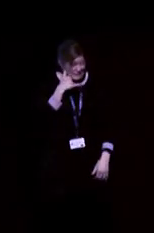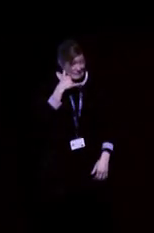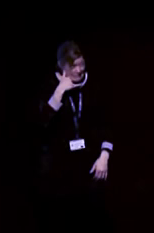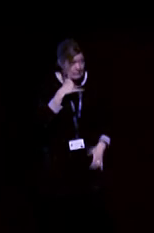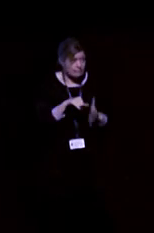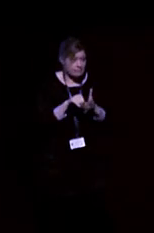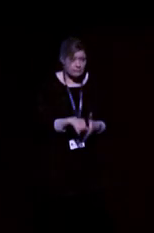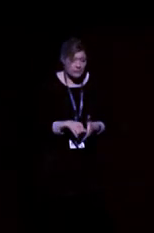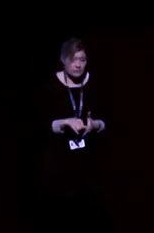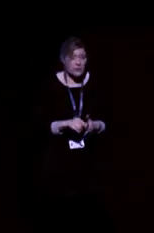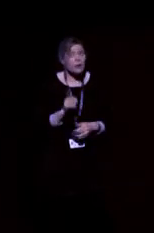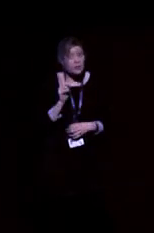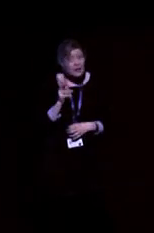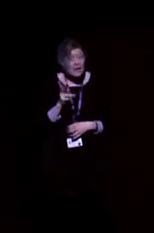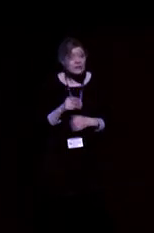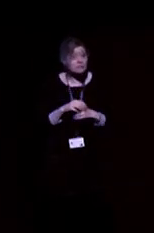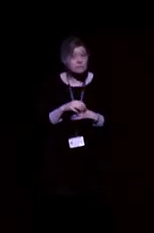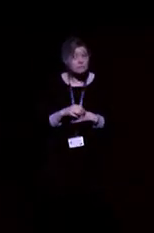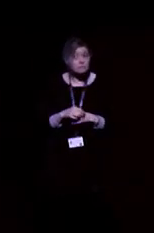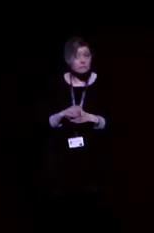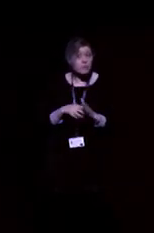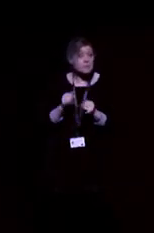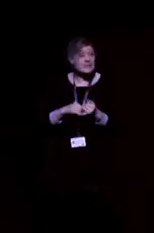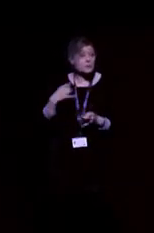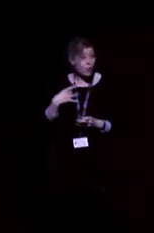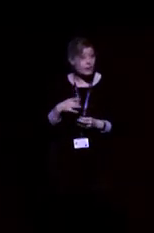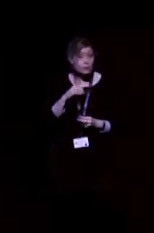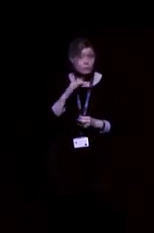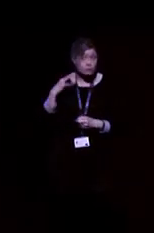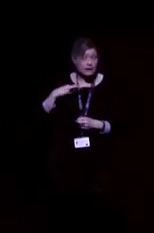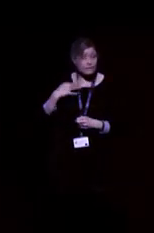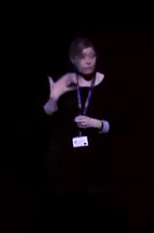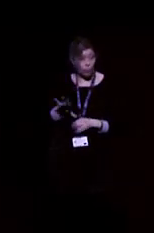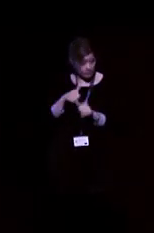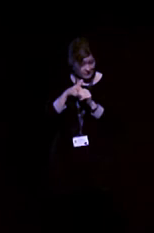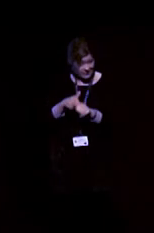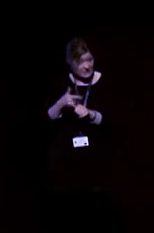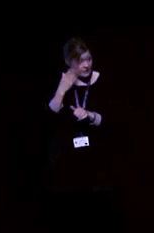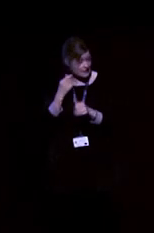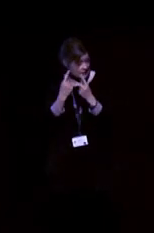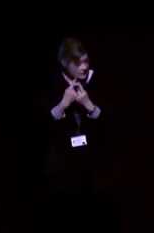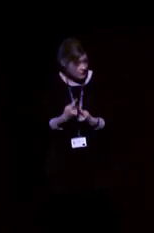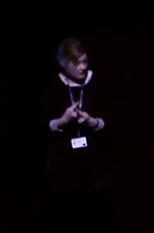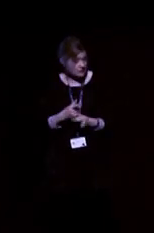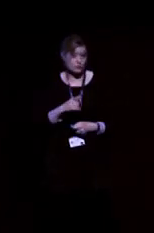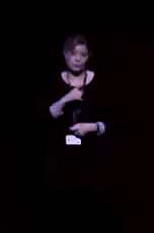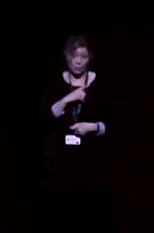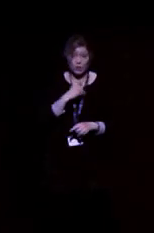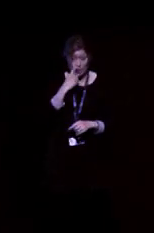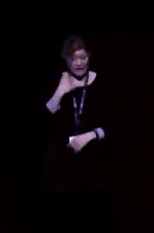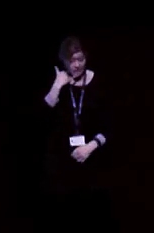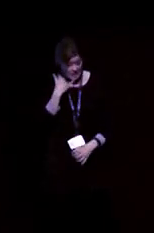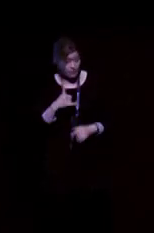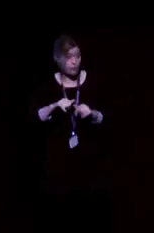But again, she would really benefit from an assistive listening device. For her, she could have a telephone with a